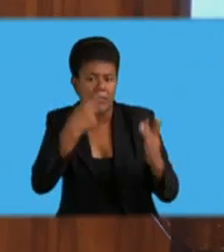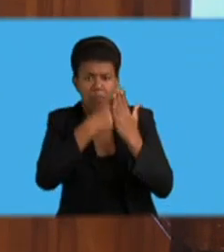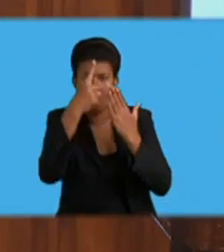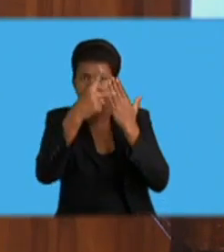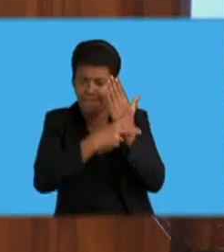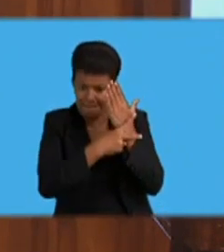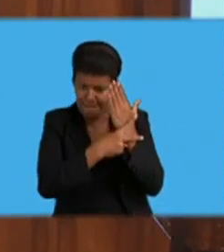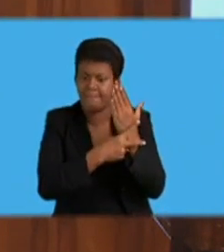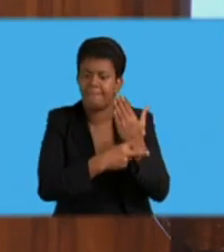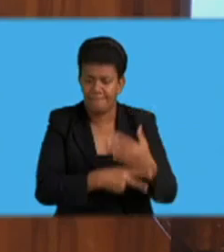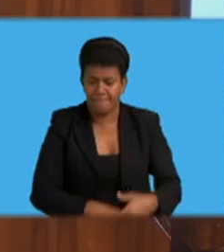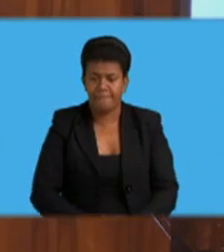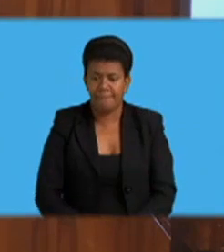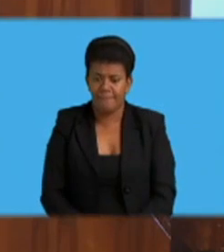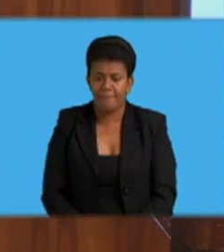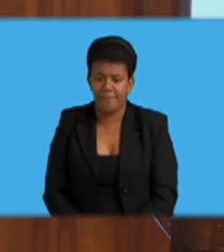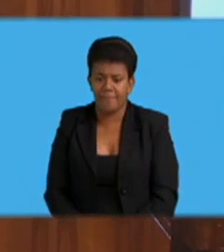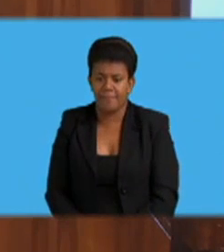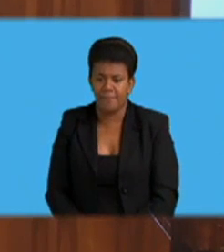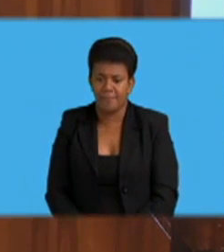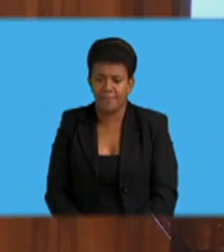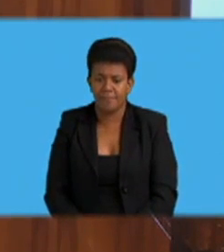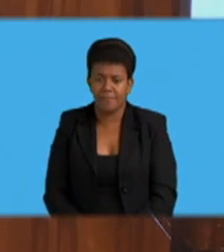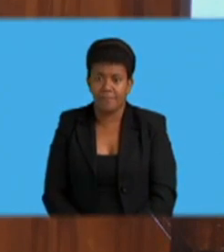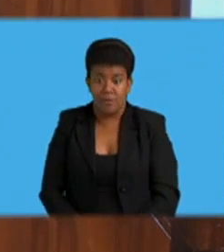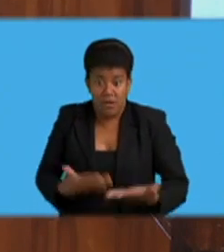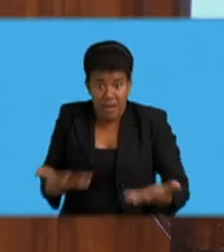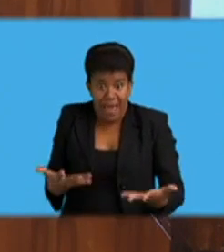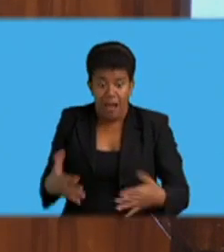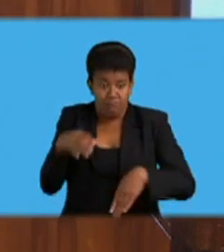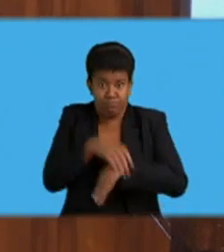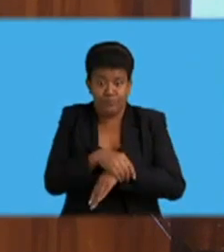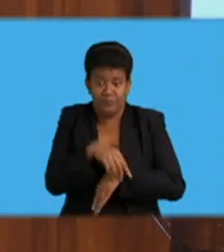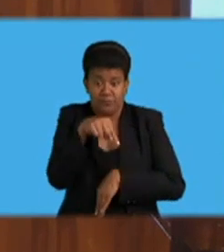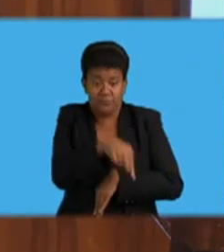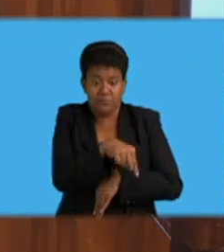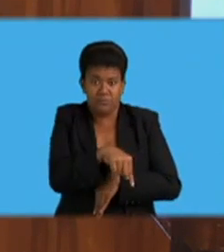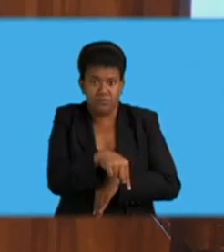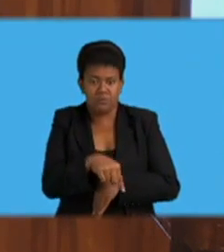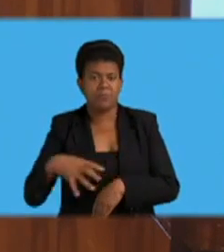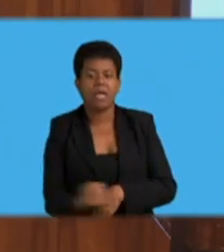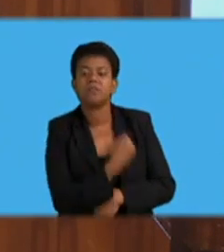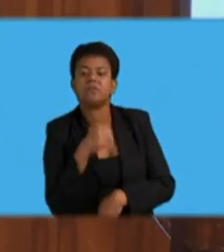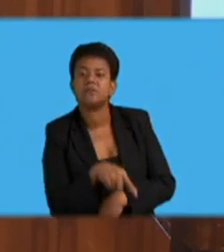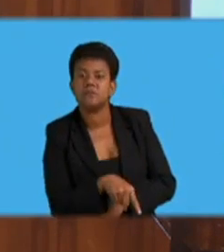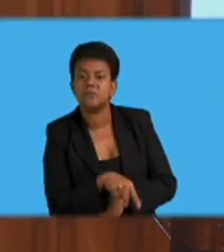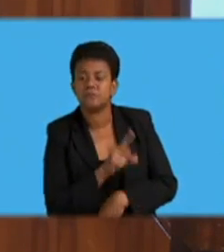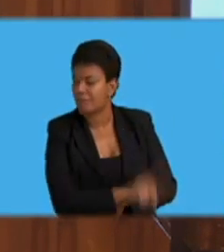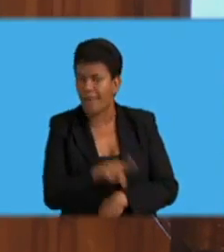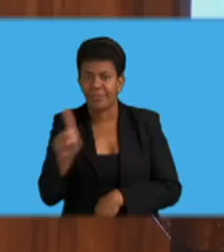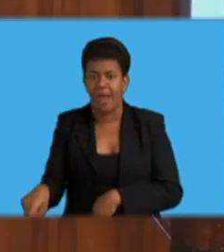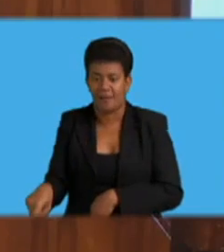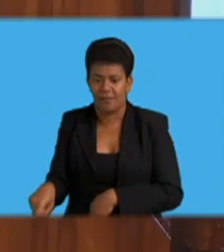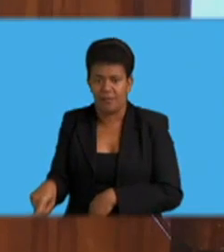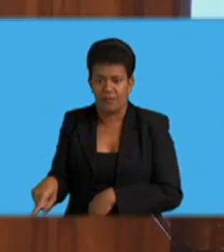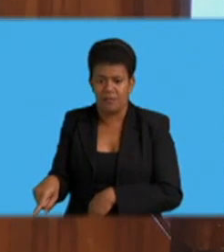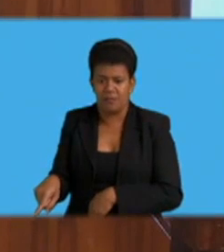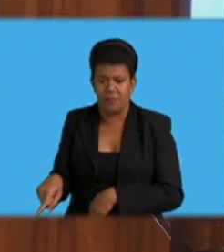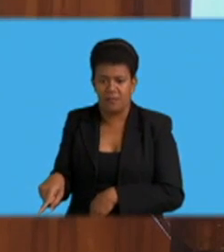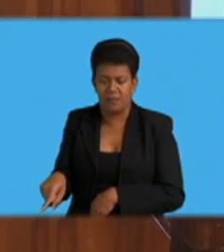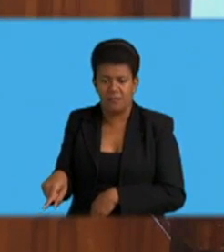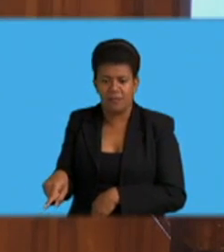Honorable Deputy Speaker, our police officers are required to attend to sexual offences within